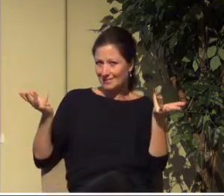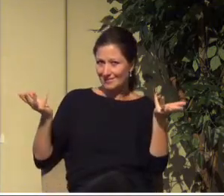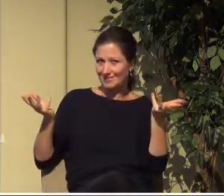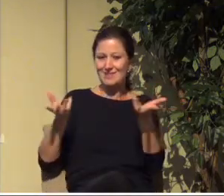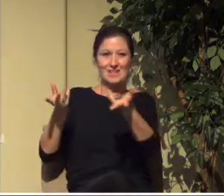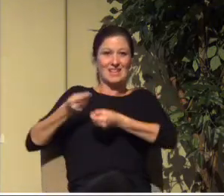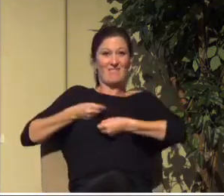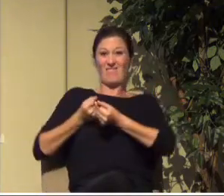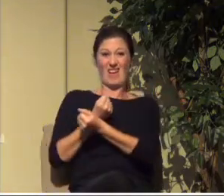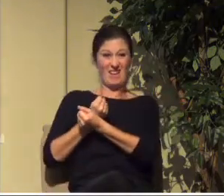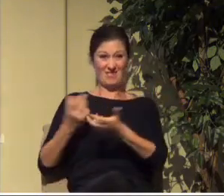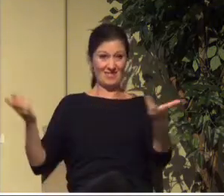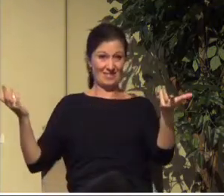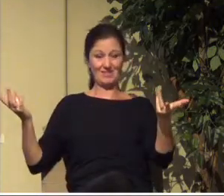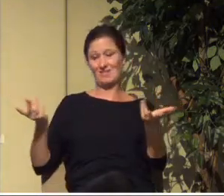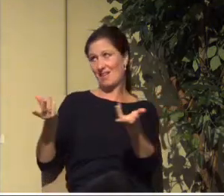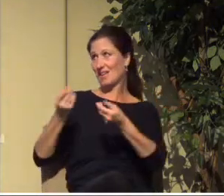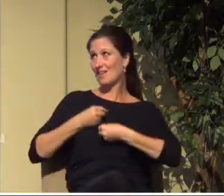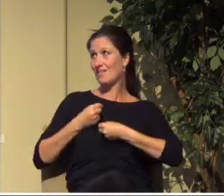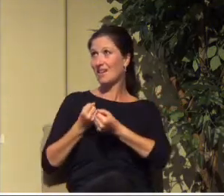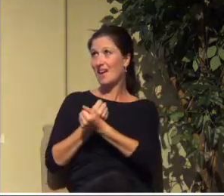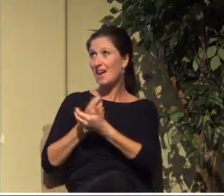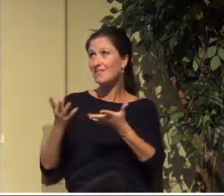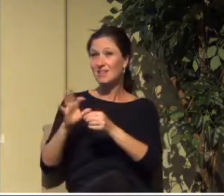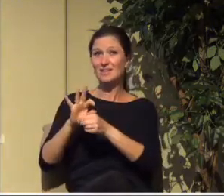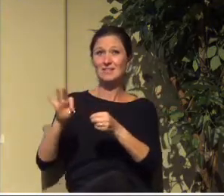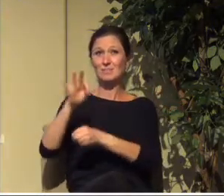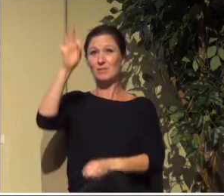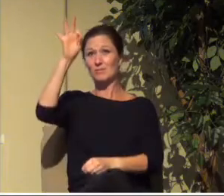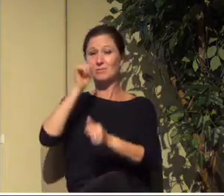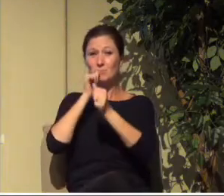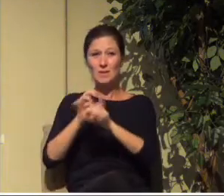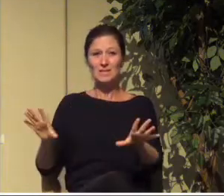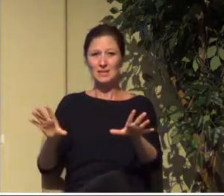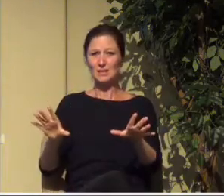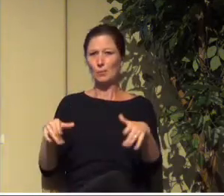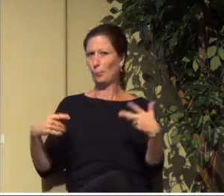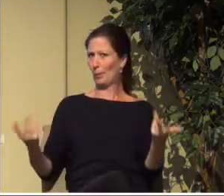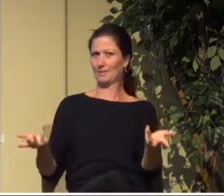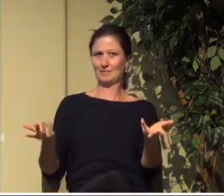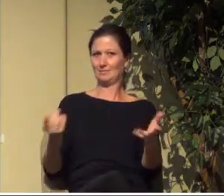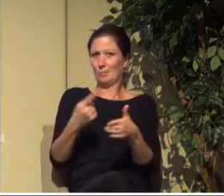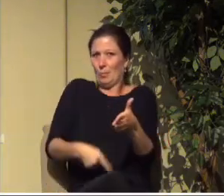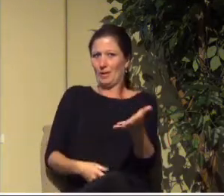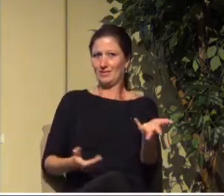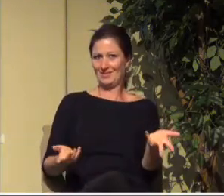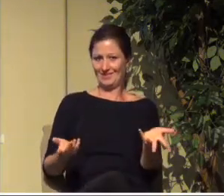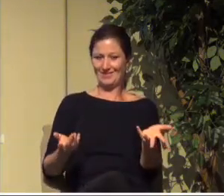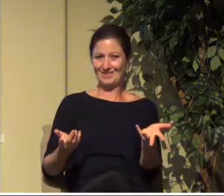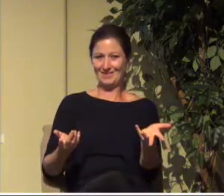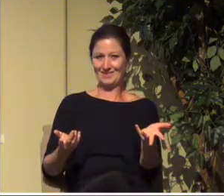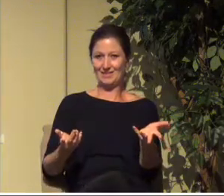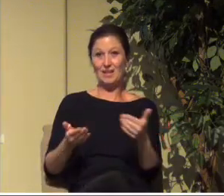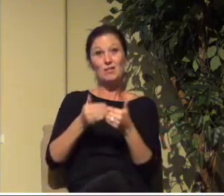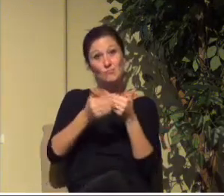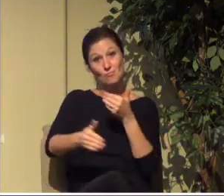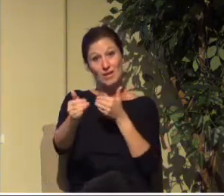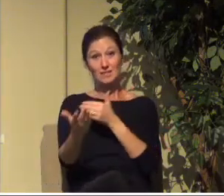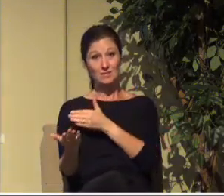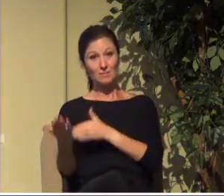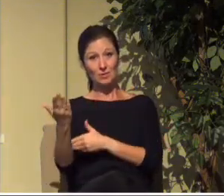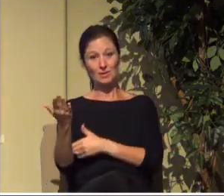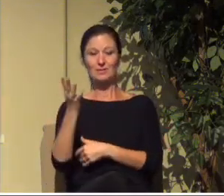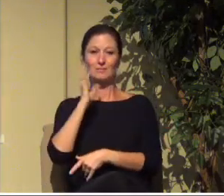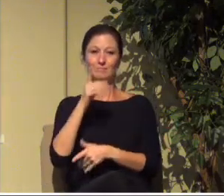every spiritual blessing in Christ. What are they? The entire rest of this morning, we're going to be talking